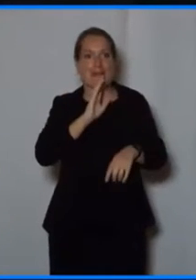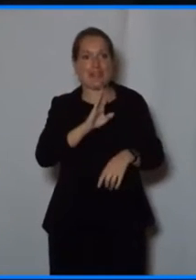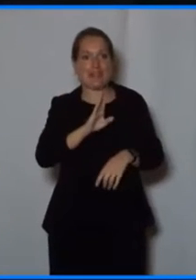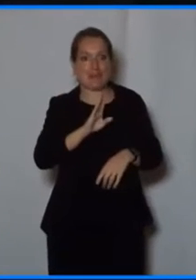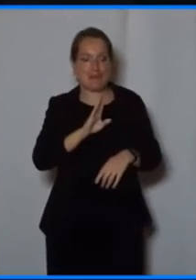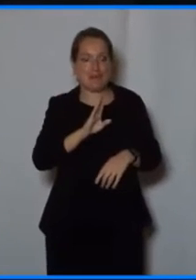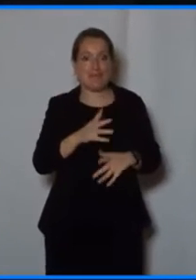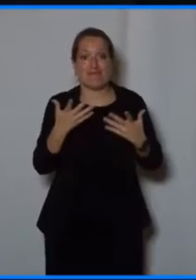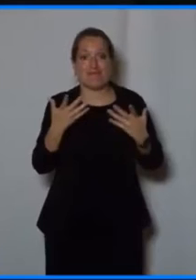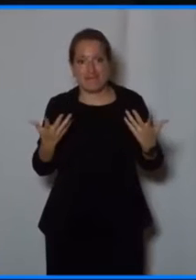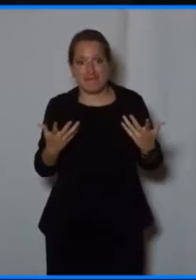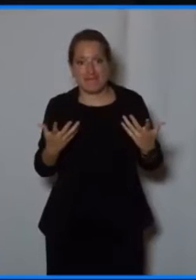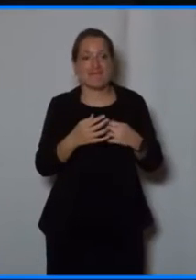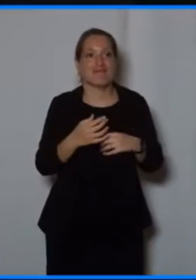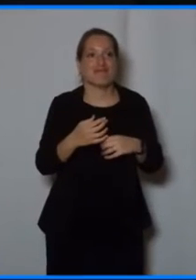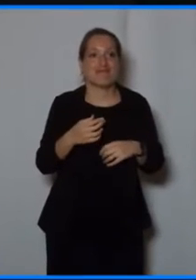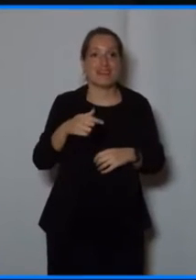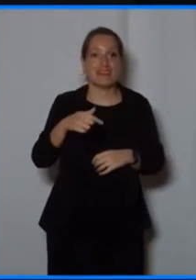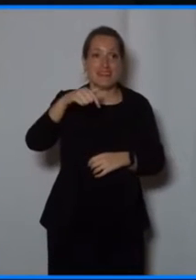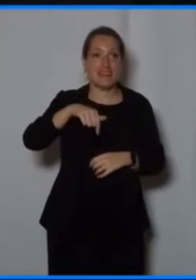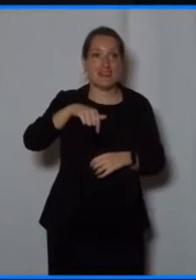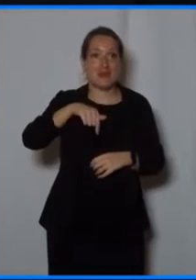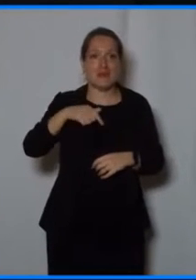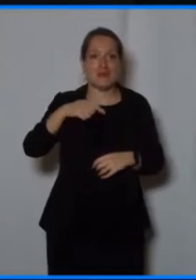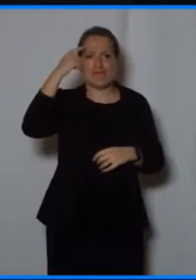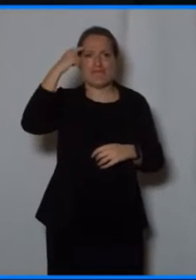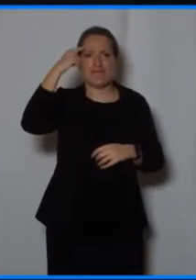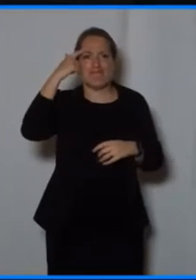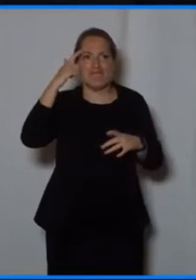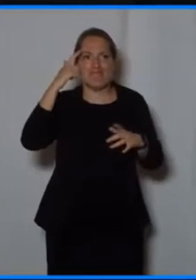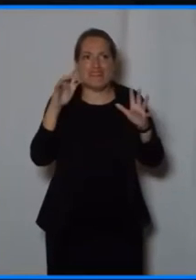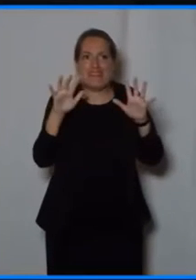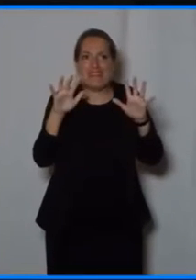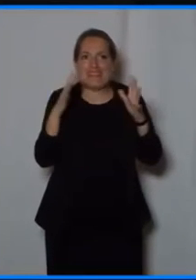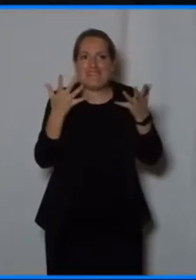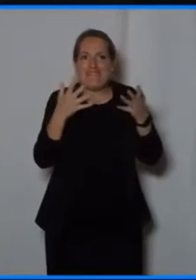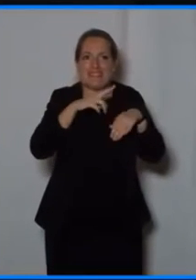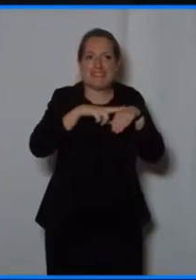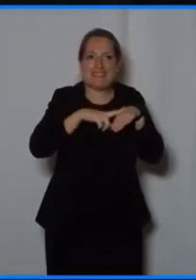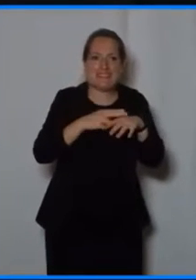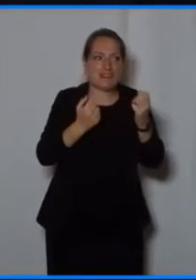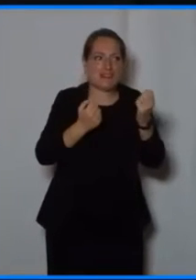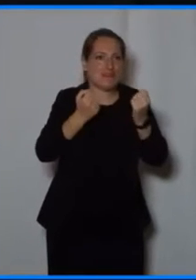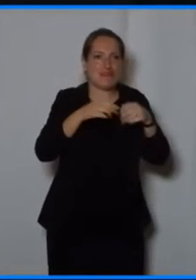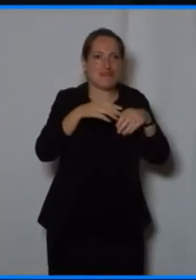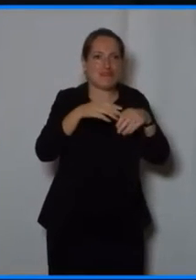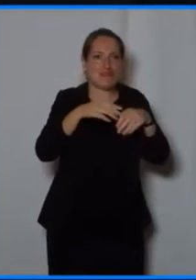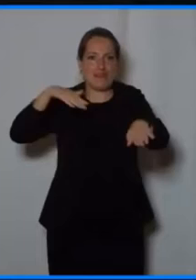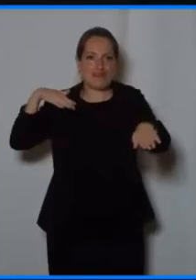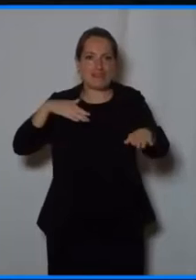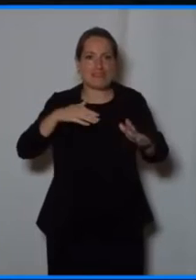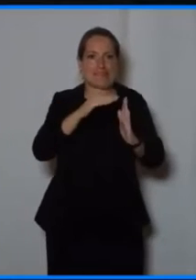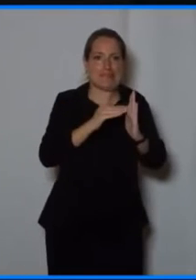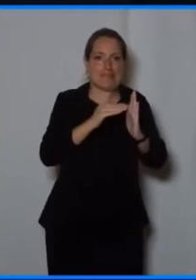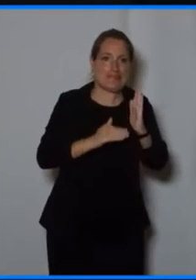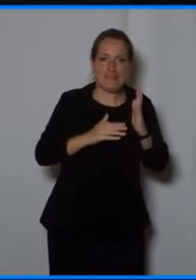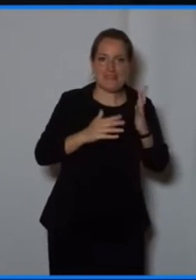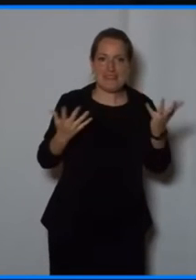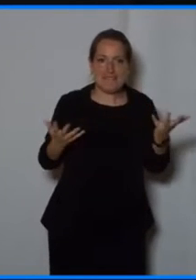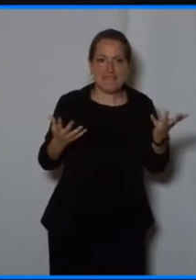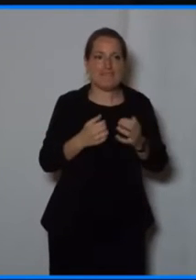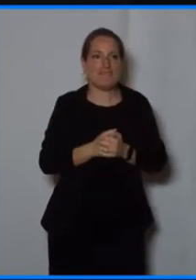convince drivers to not to perhaps give up completely their cars, but certainly to